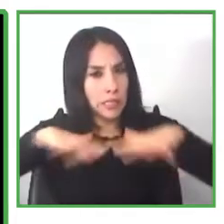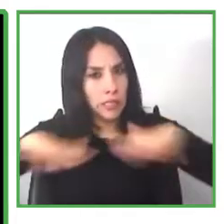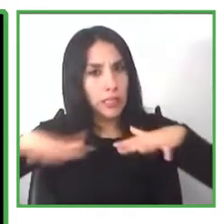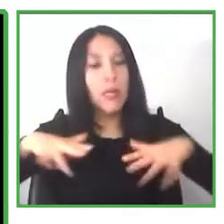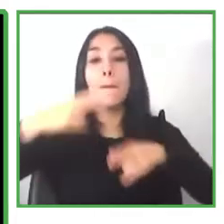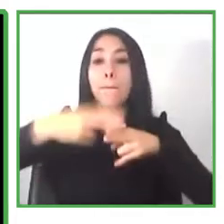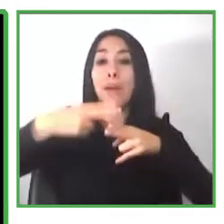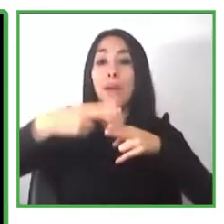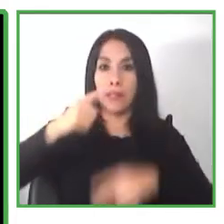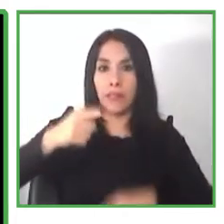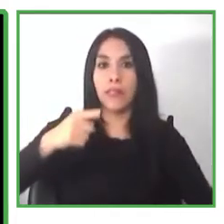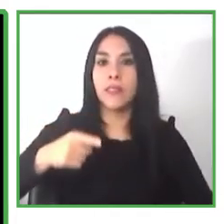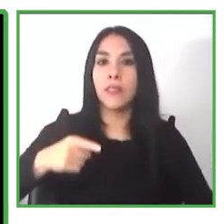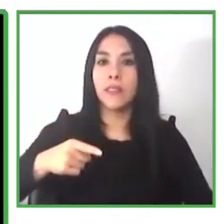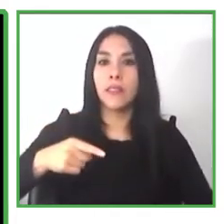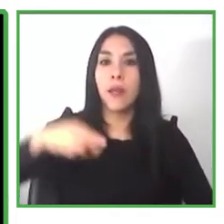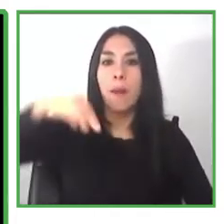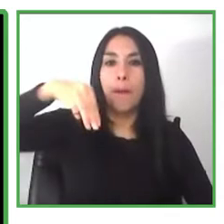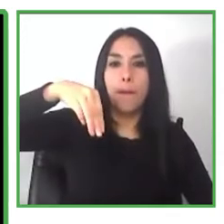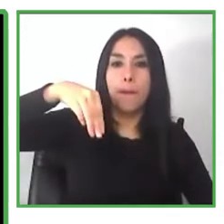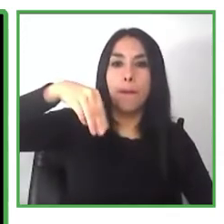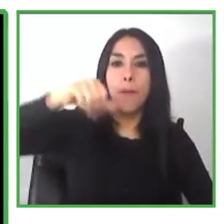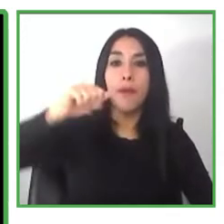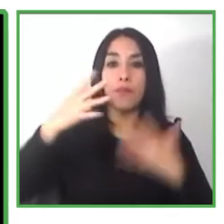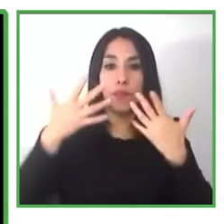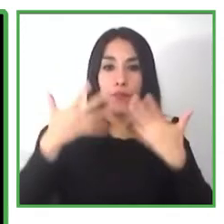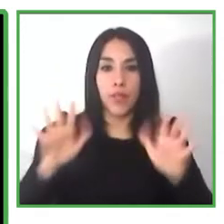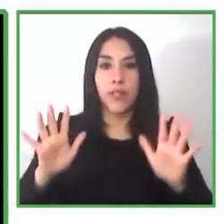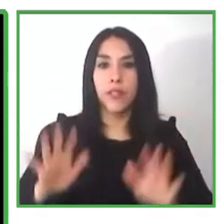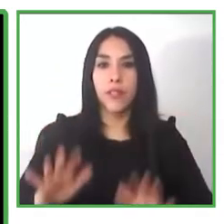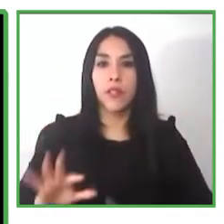ability board uh next slide please